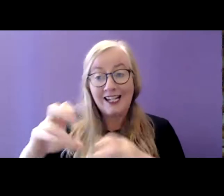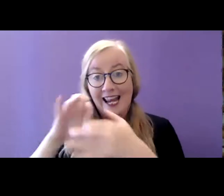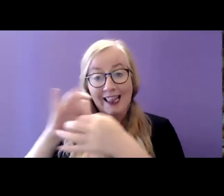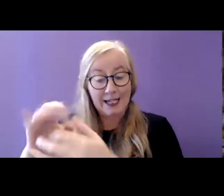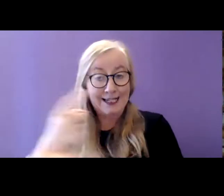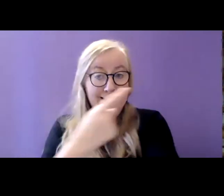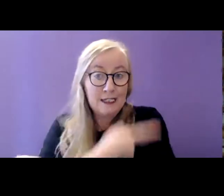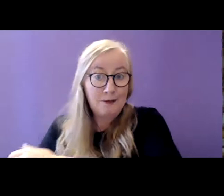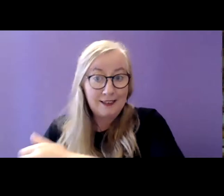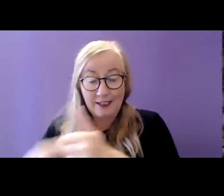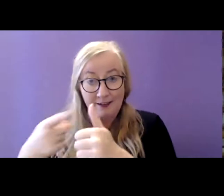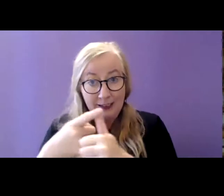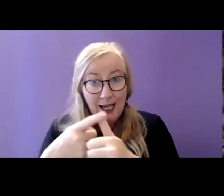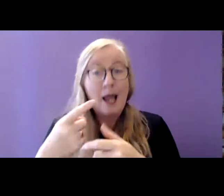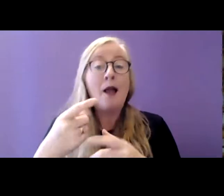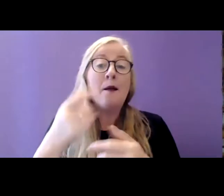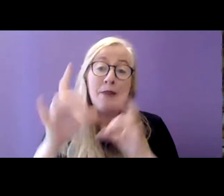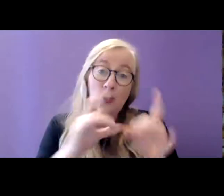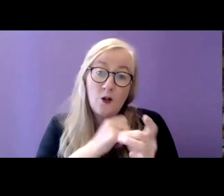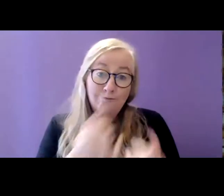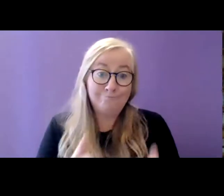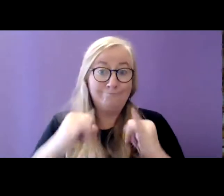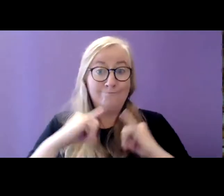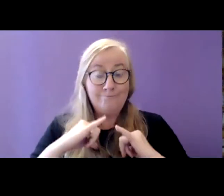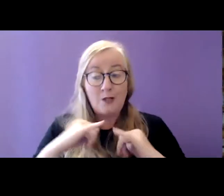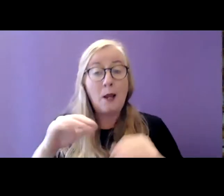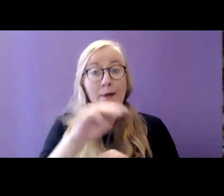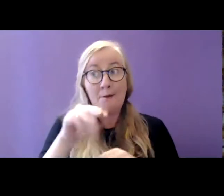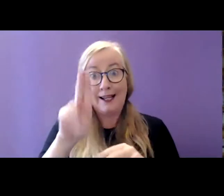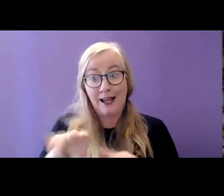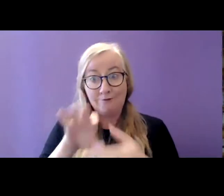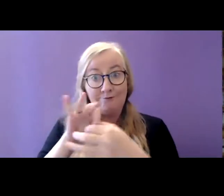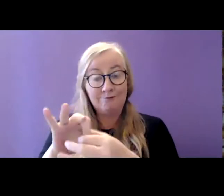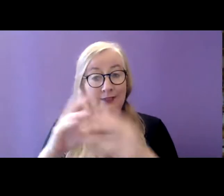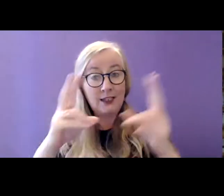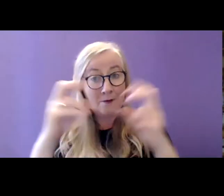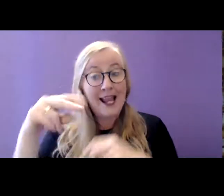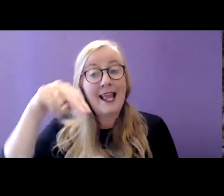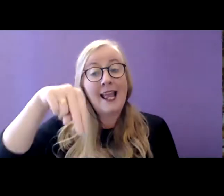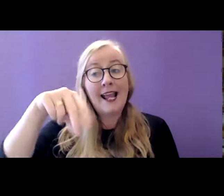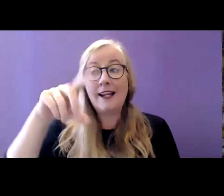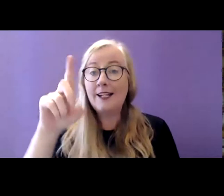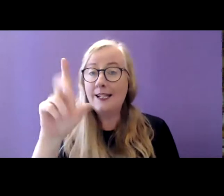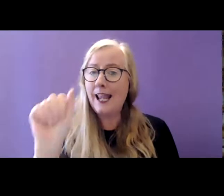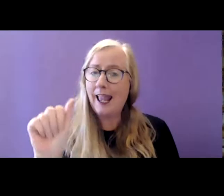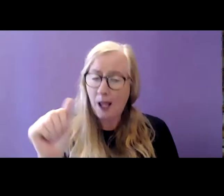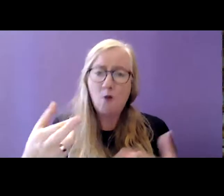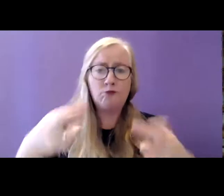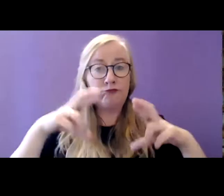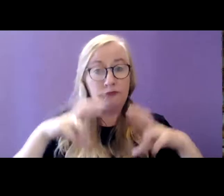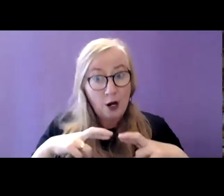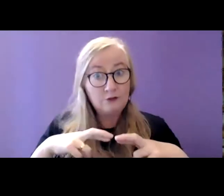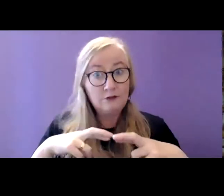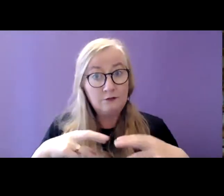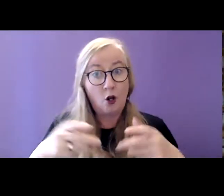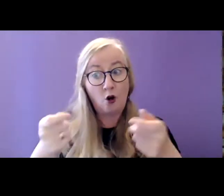and to build capacity in the research system on this topic. The NDA has been very proud to be running a research